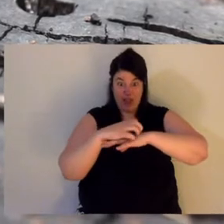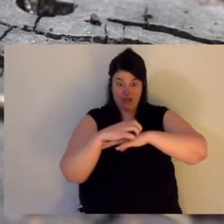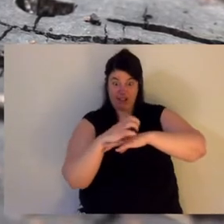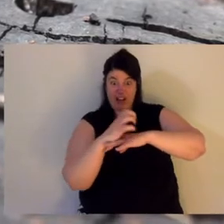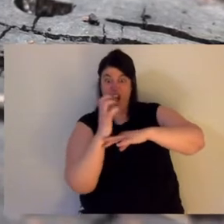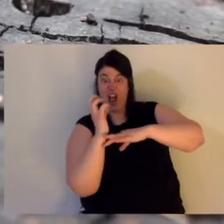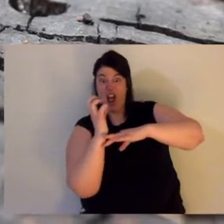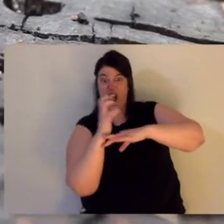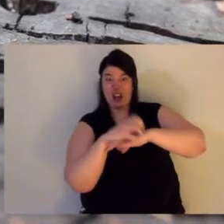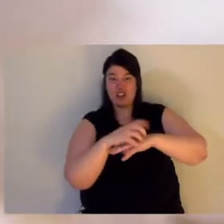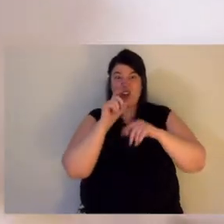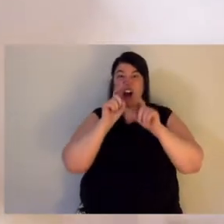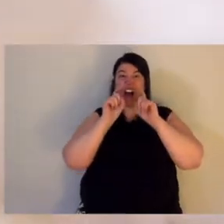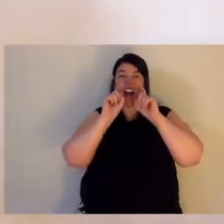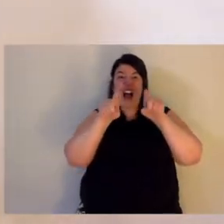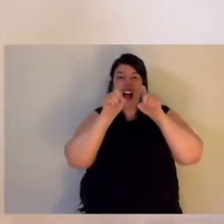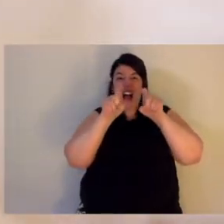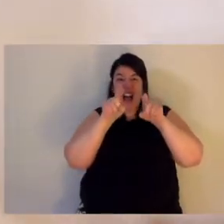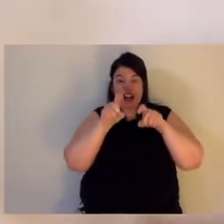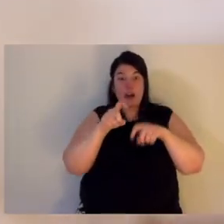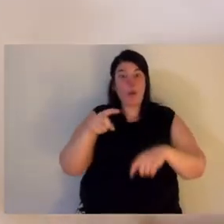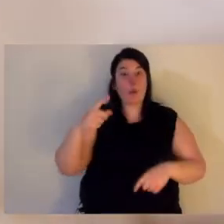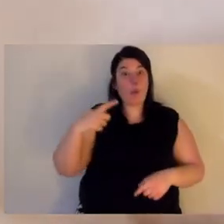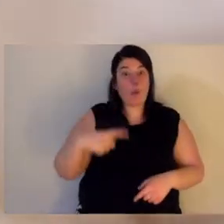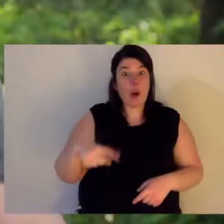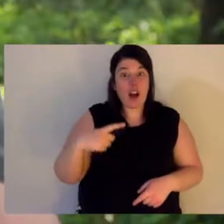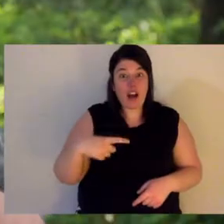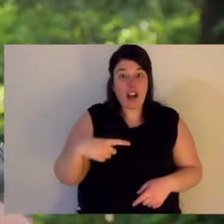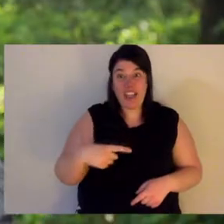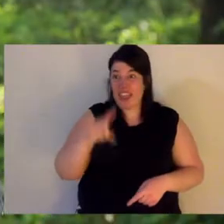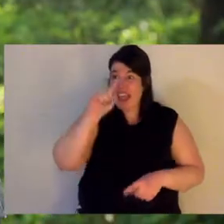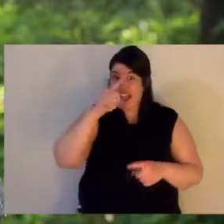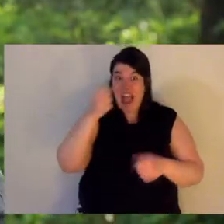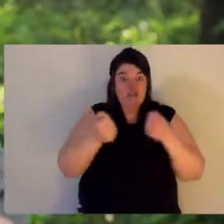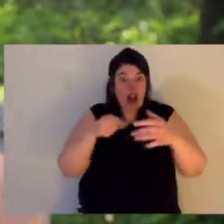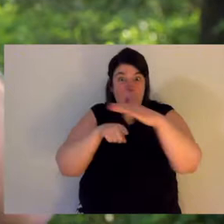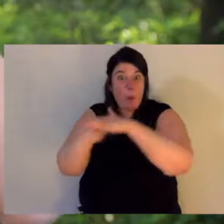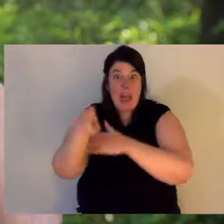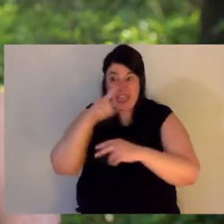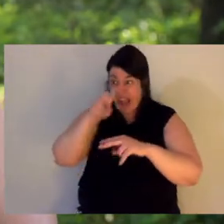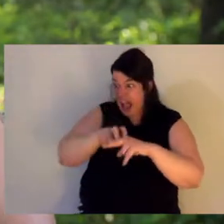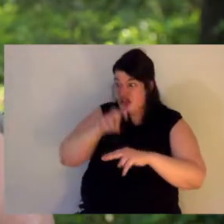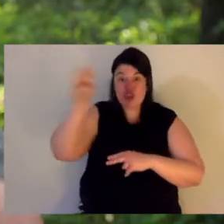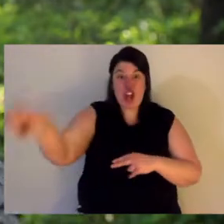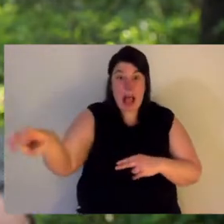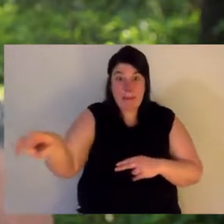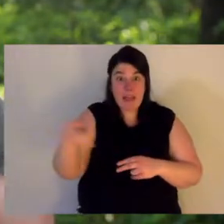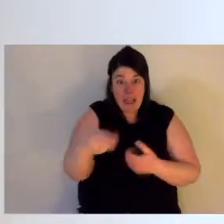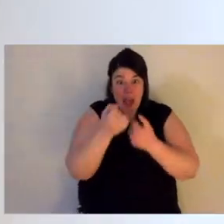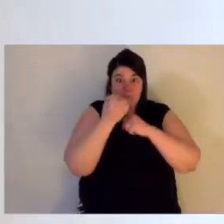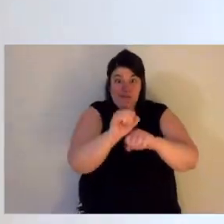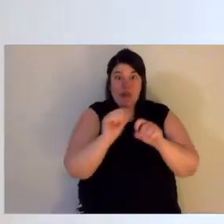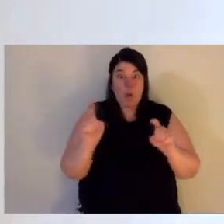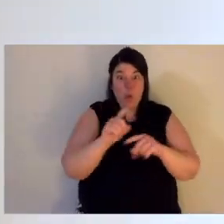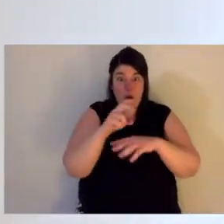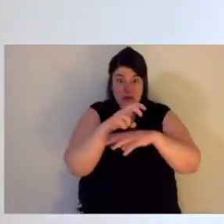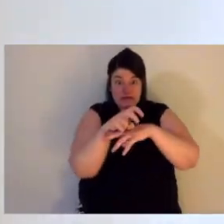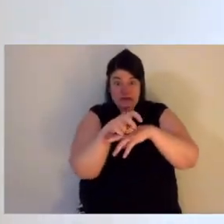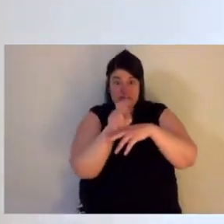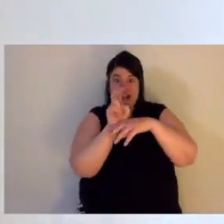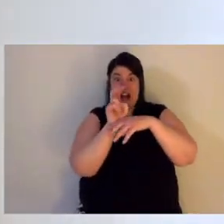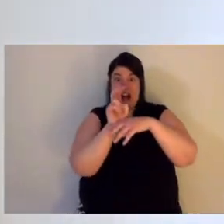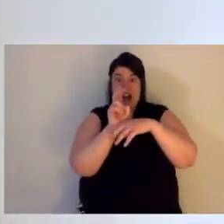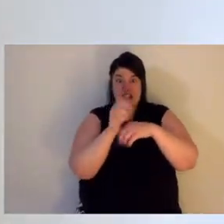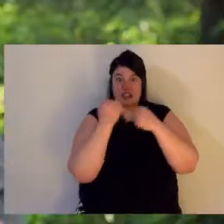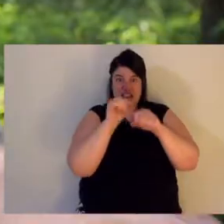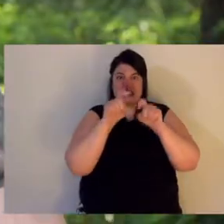fangs is because they can't run away. They can't jump away. Their defense is to trust their venom and show you their fangs. And you know what